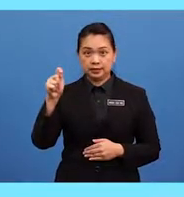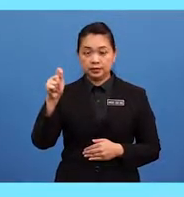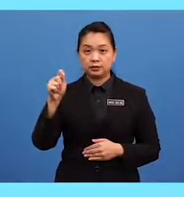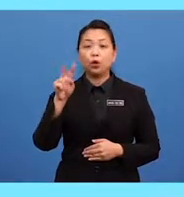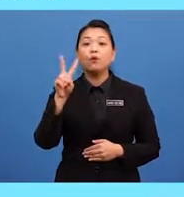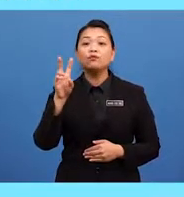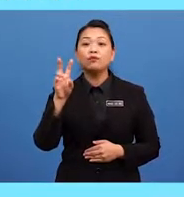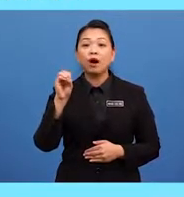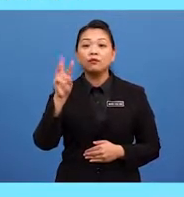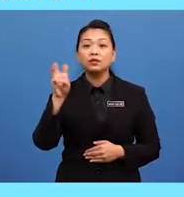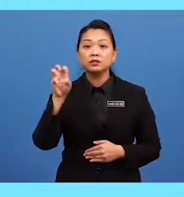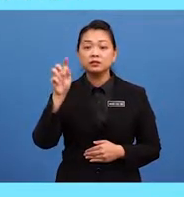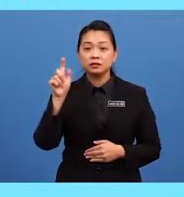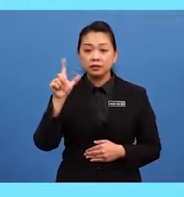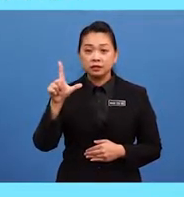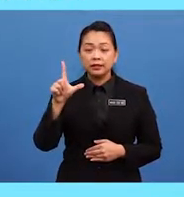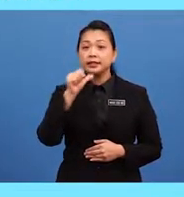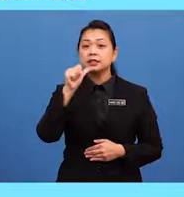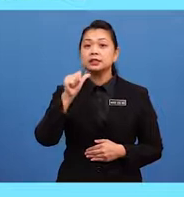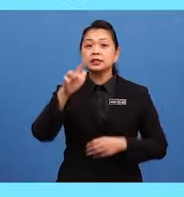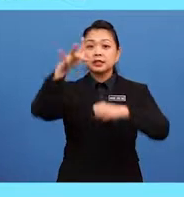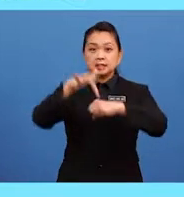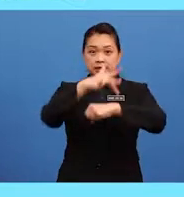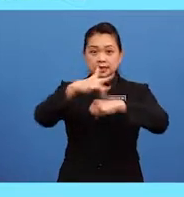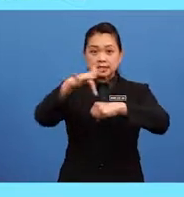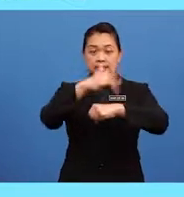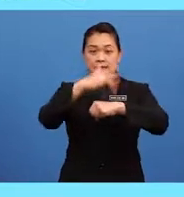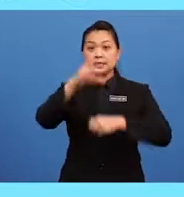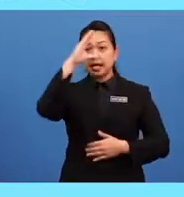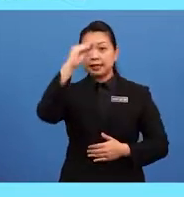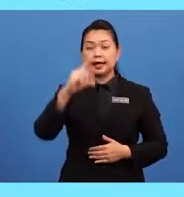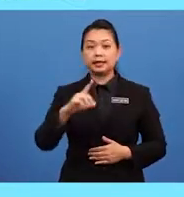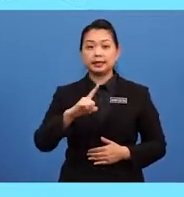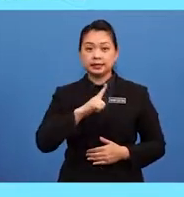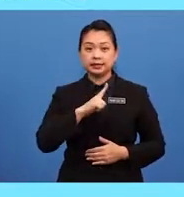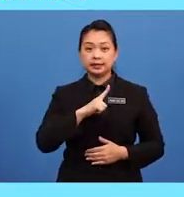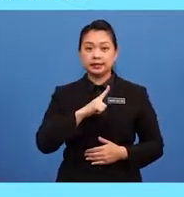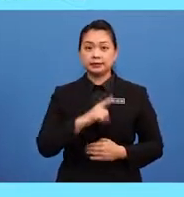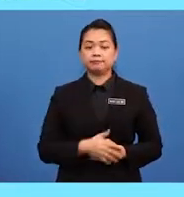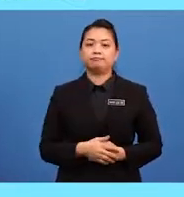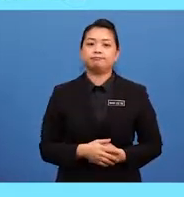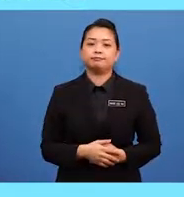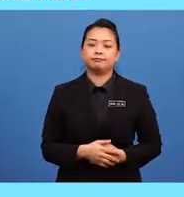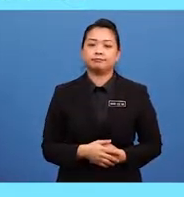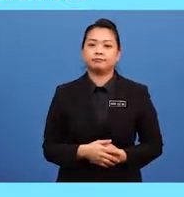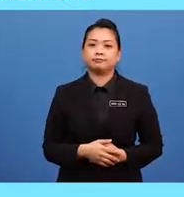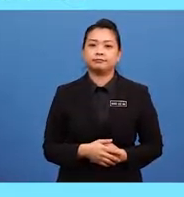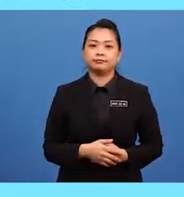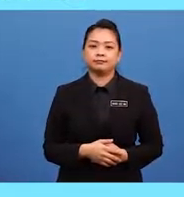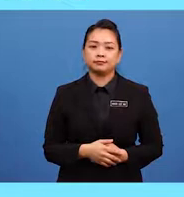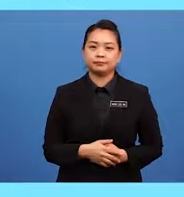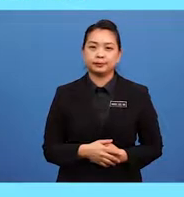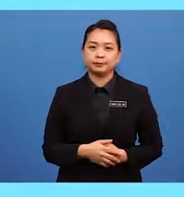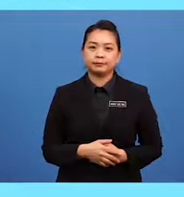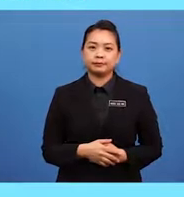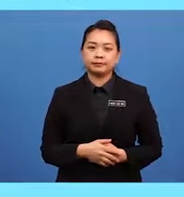So, whenever two bald guys are standing next to one another, the letter S is